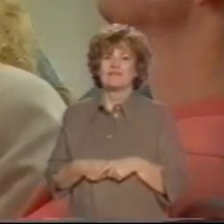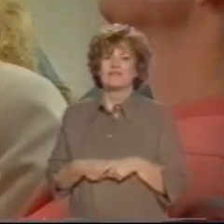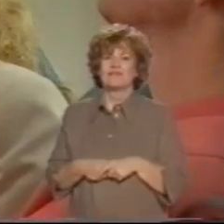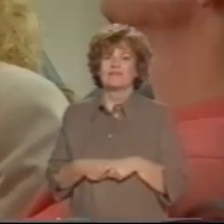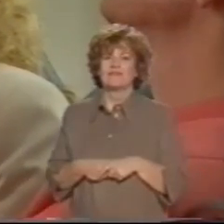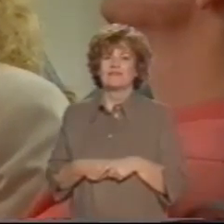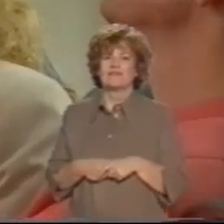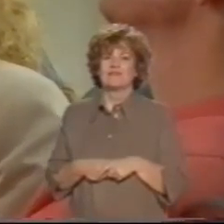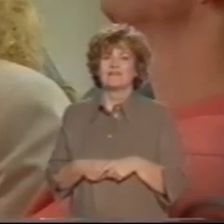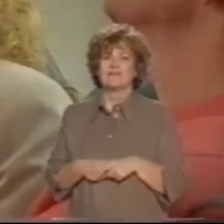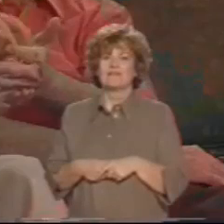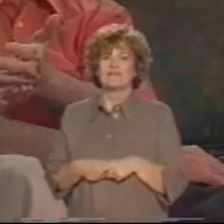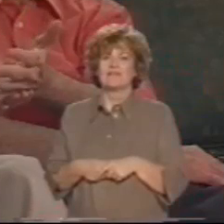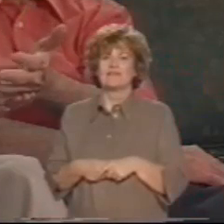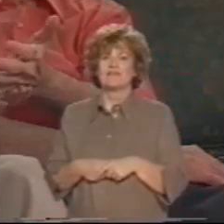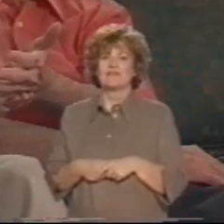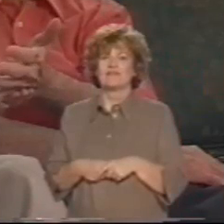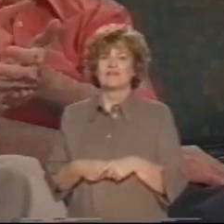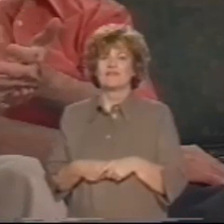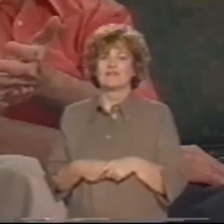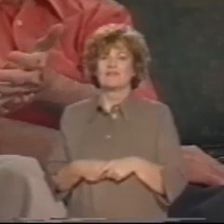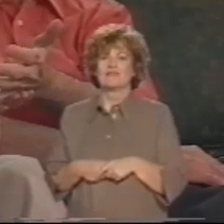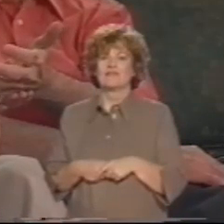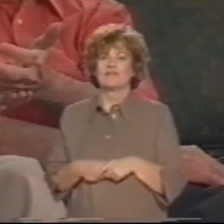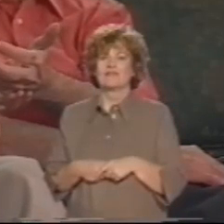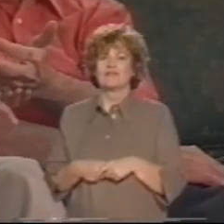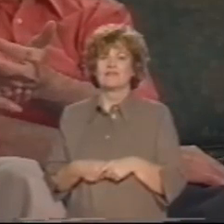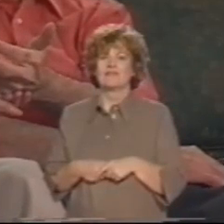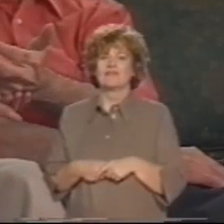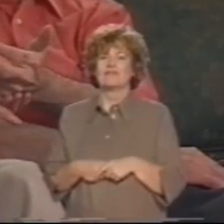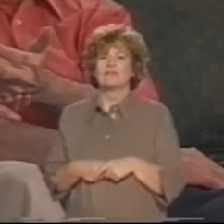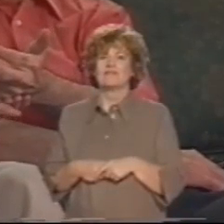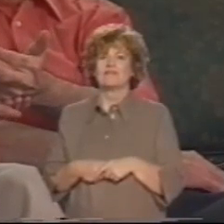Why your own flat?